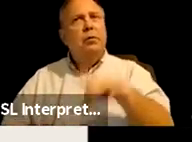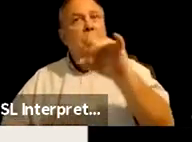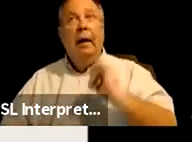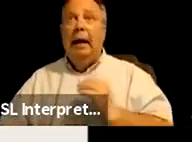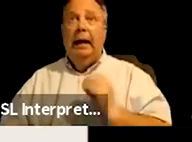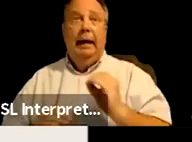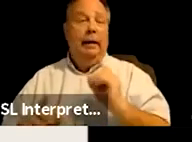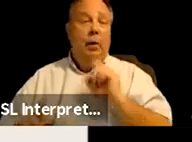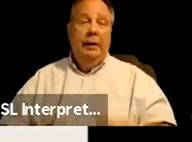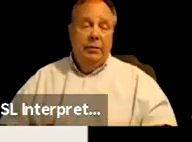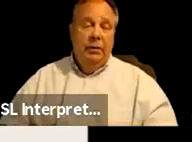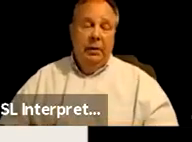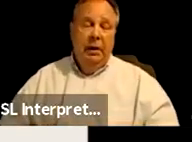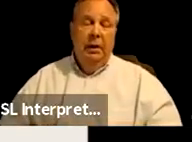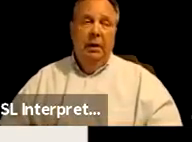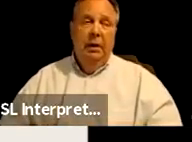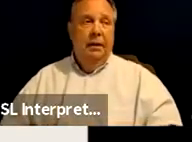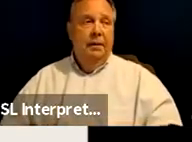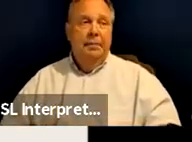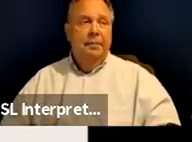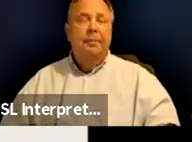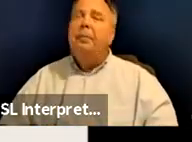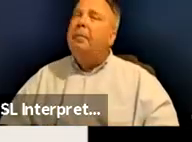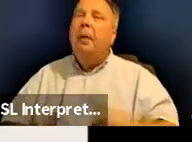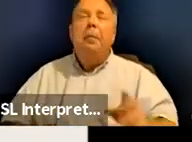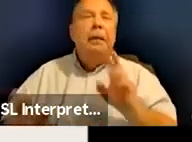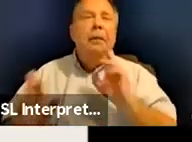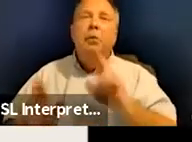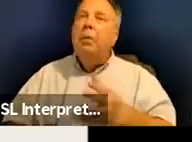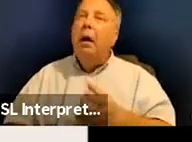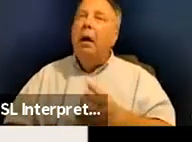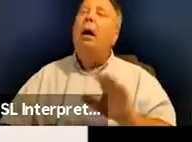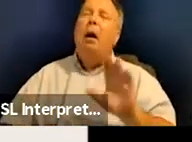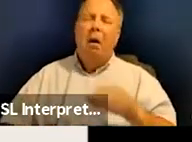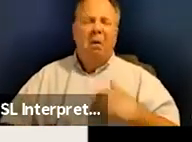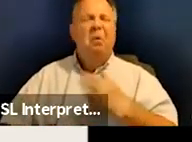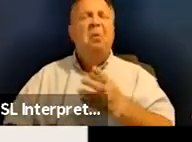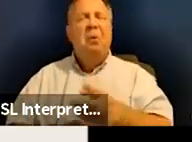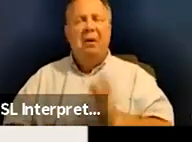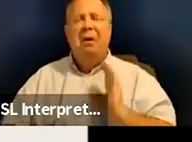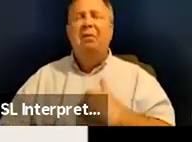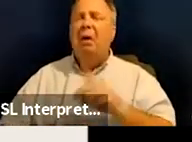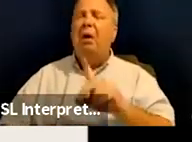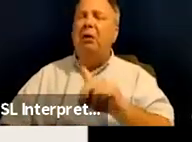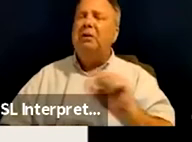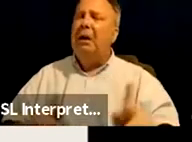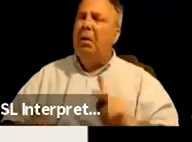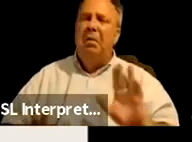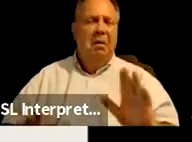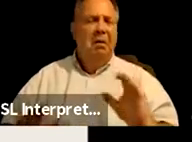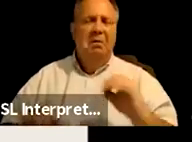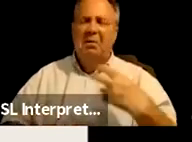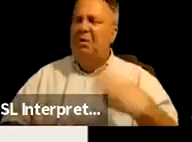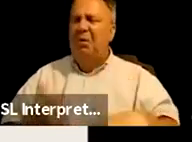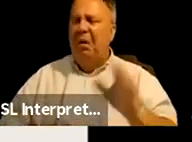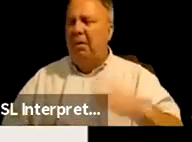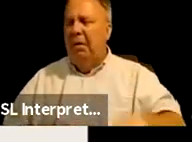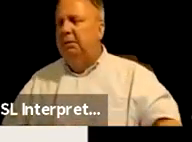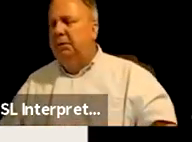no answer. Um, but the response I got is, Oh, we're taking care of our disabled people. There are no problems.